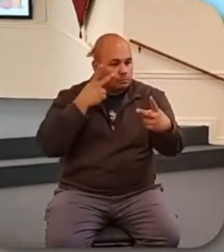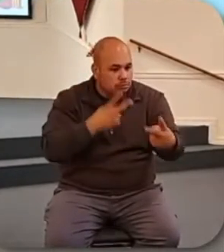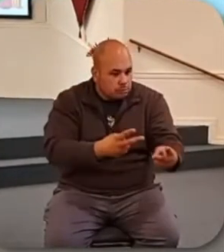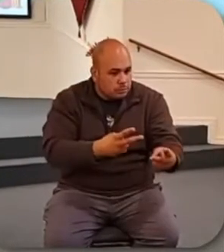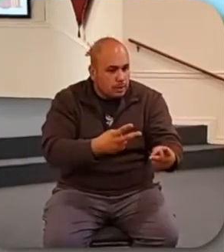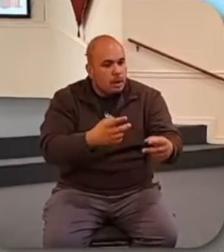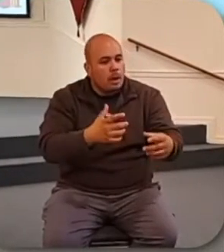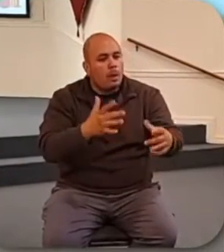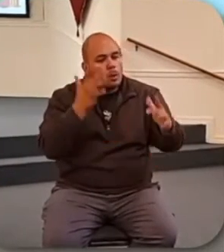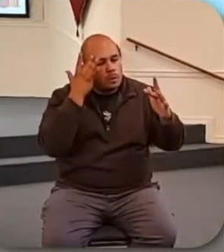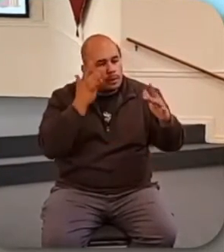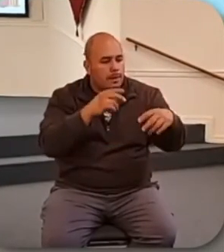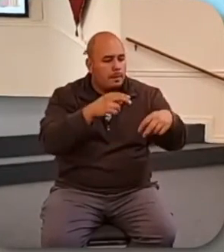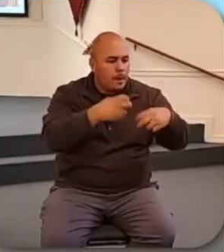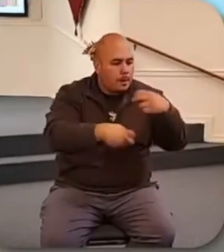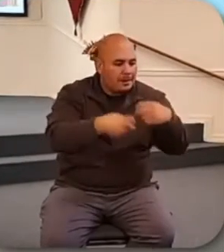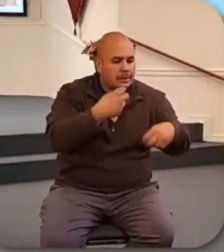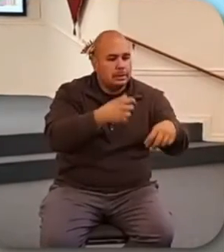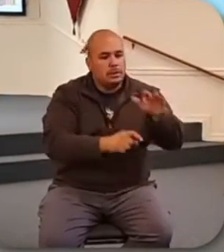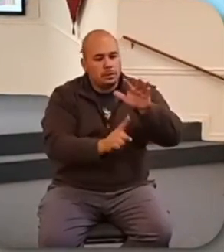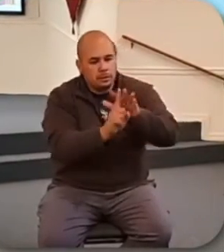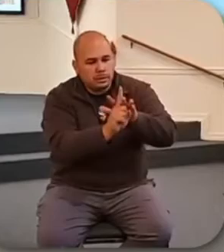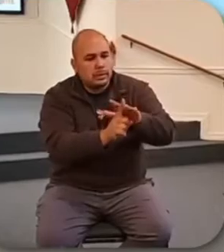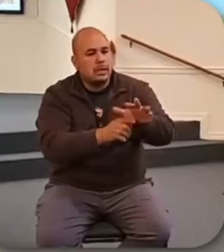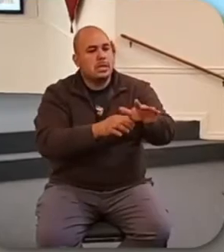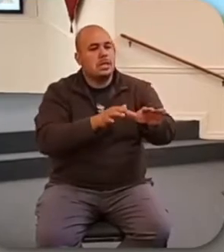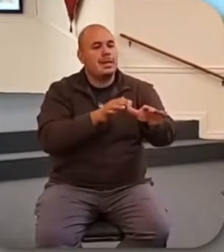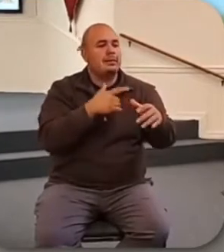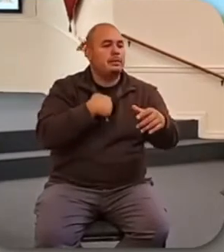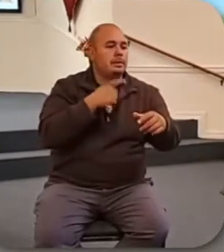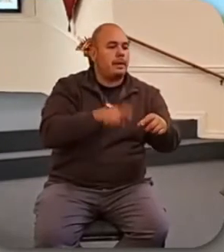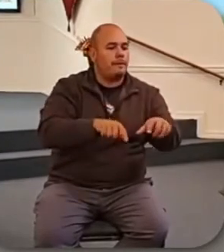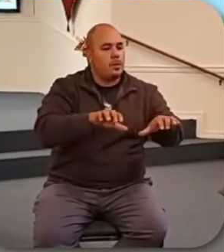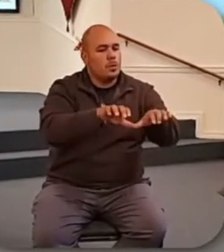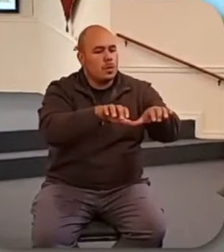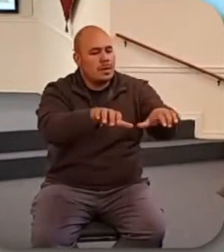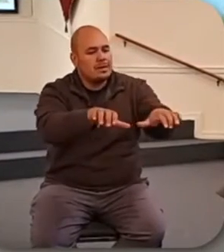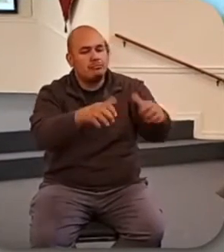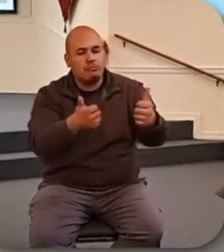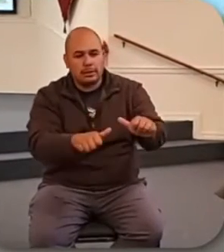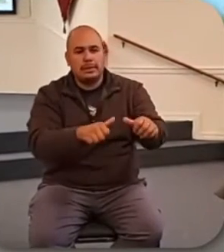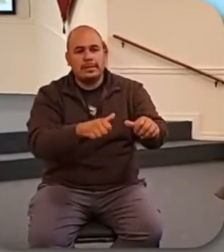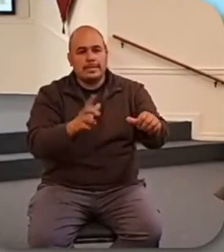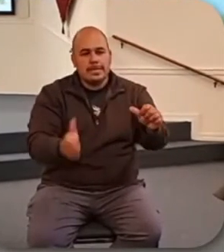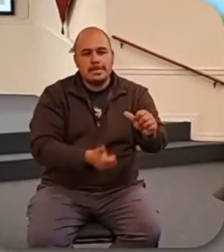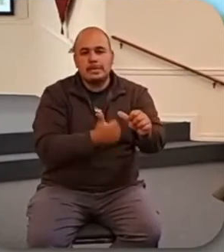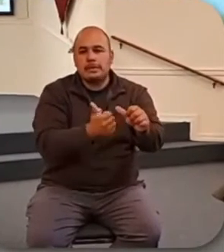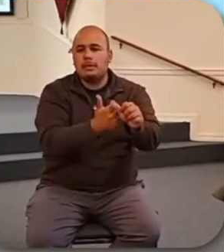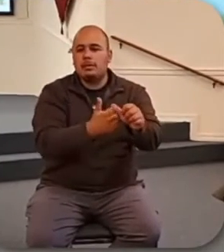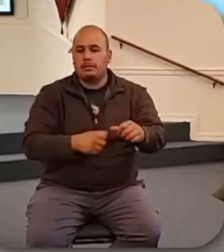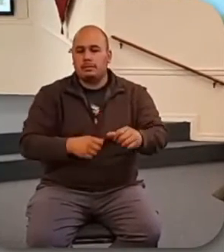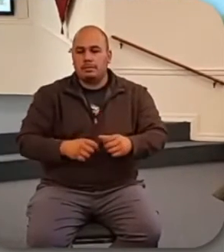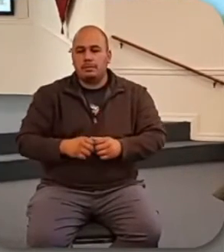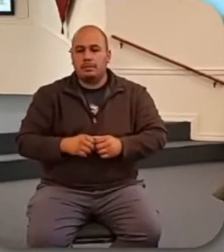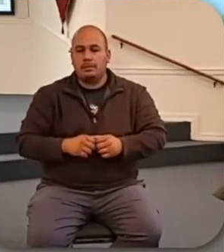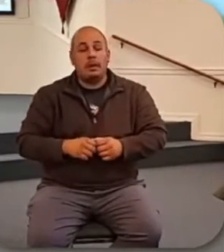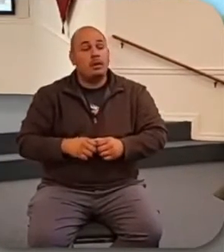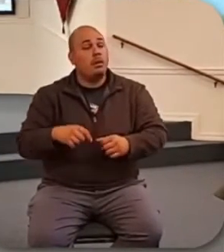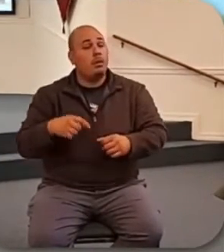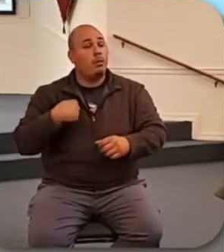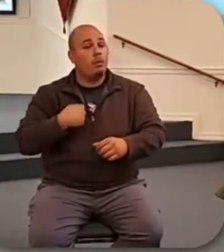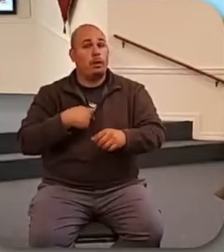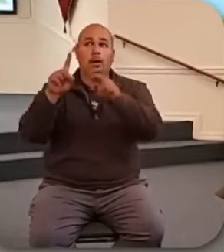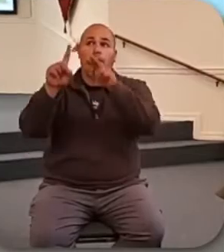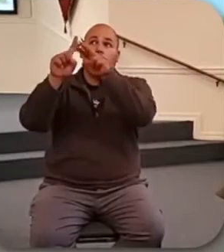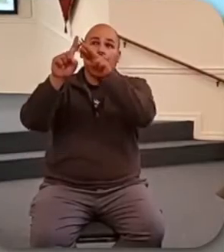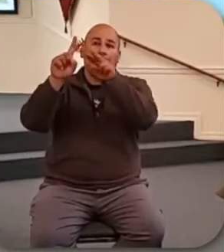It's the same issue as the issue that lies at the root of greed. Take your eyes off God and you either become oriented